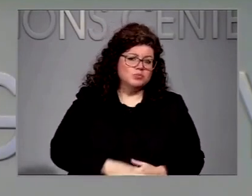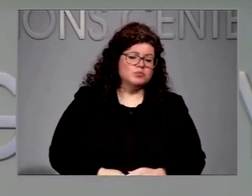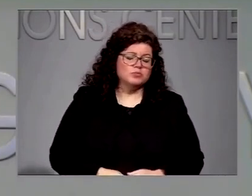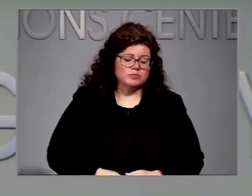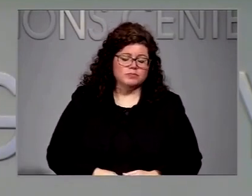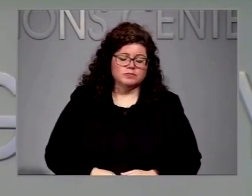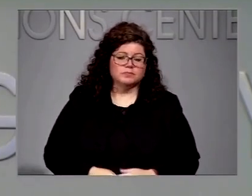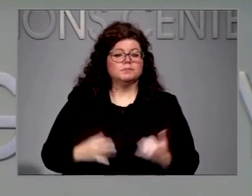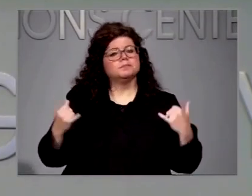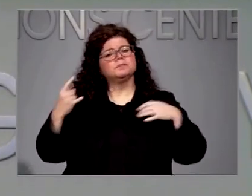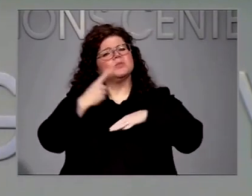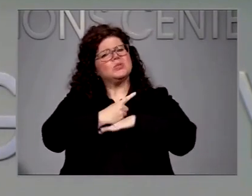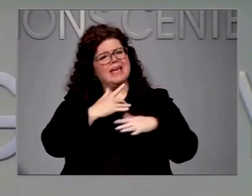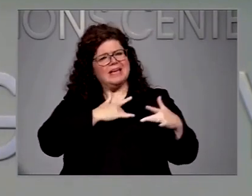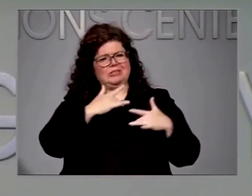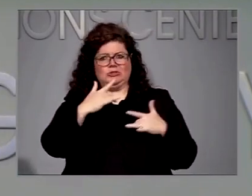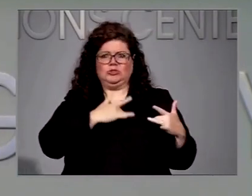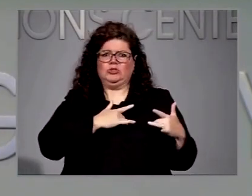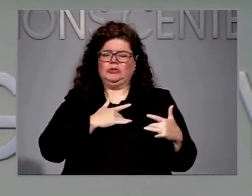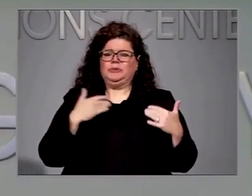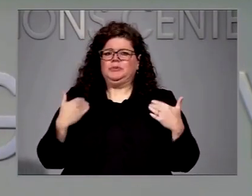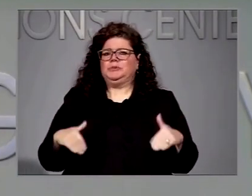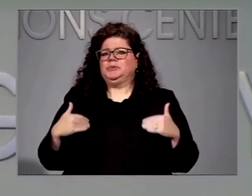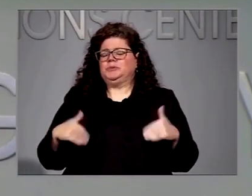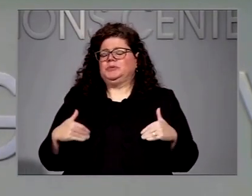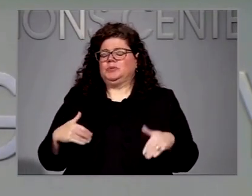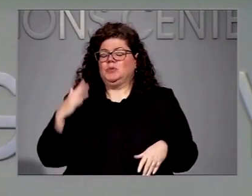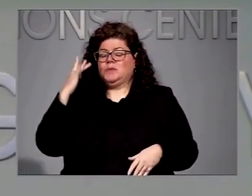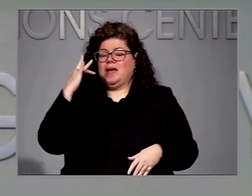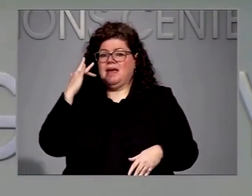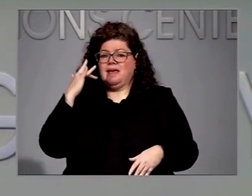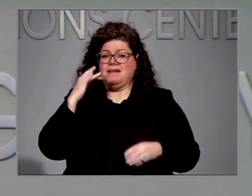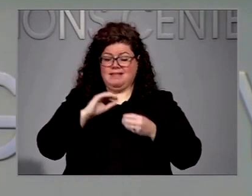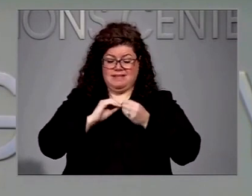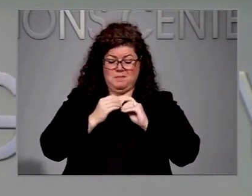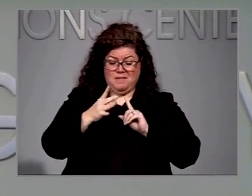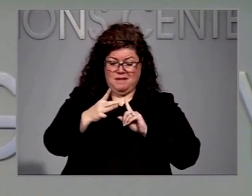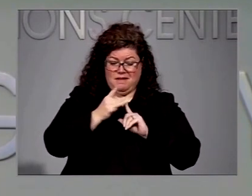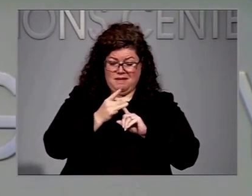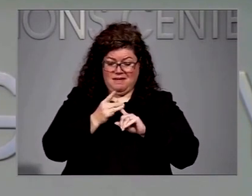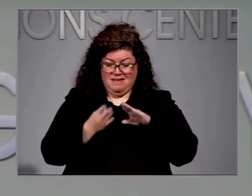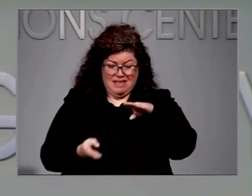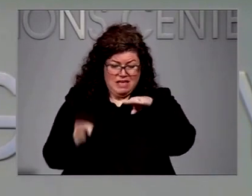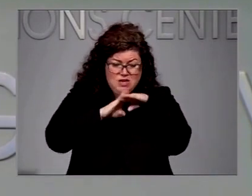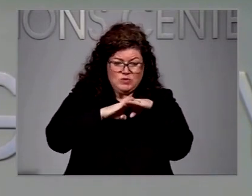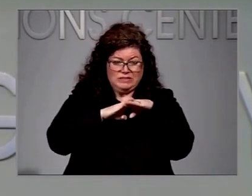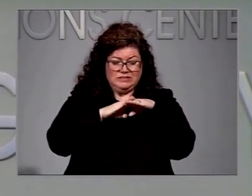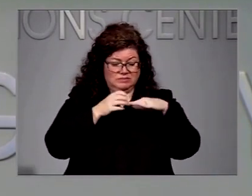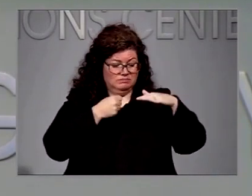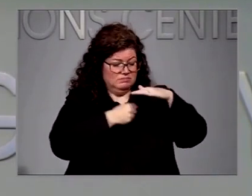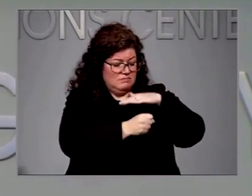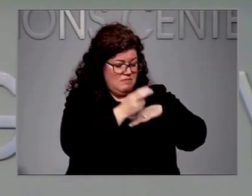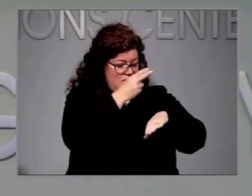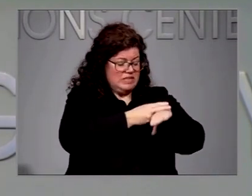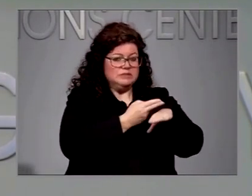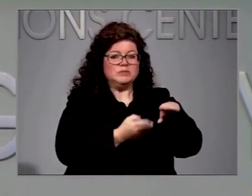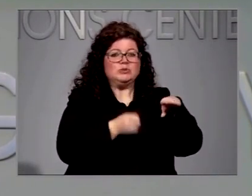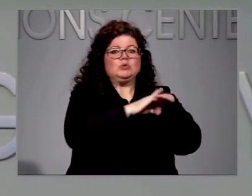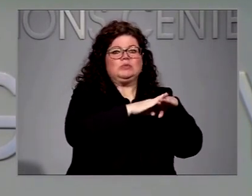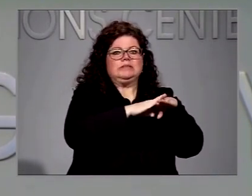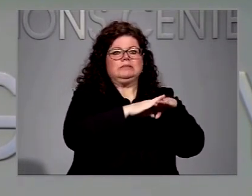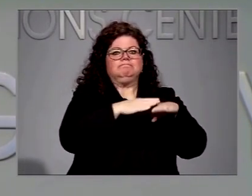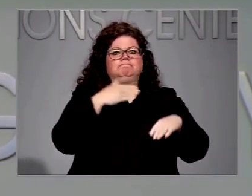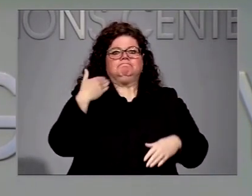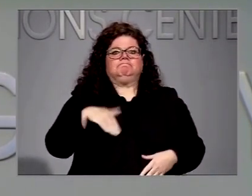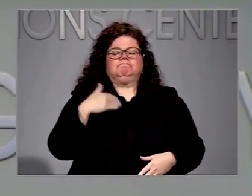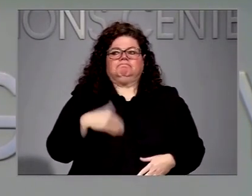And today our concern is growing about the increase in cases and hospitalizations in North Carolina. This is also happening